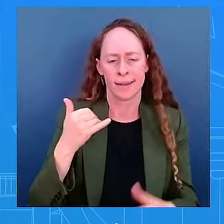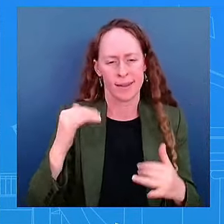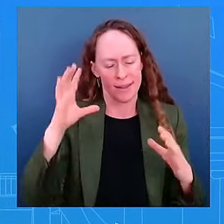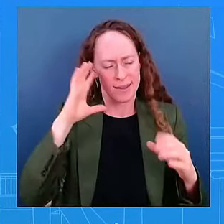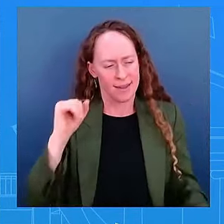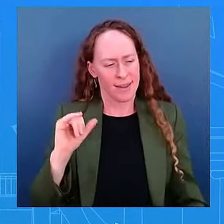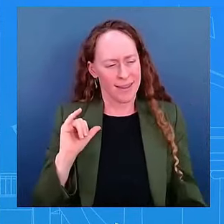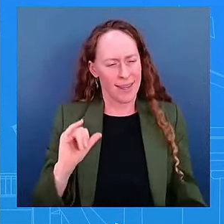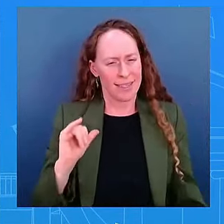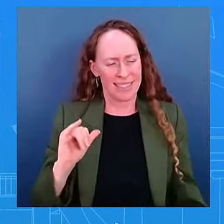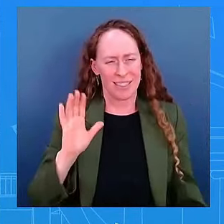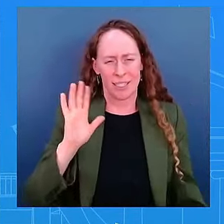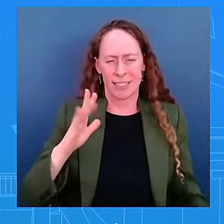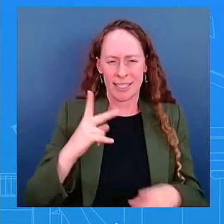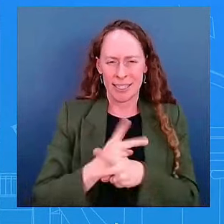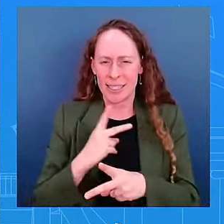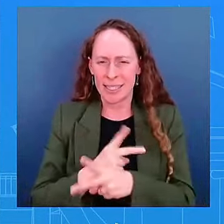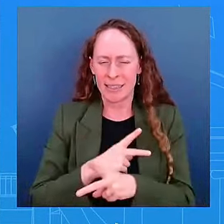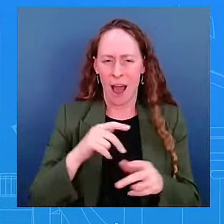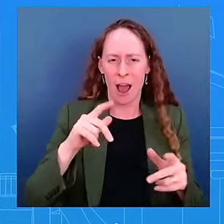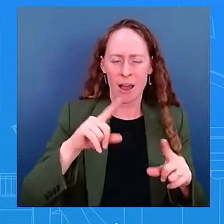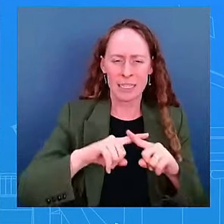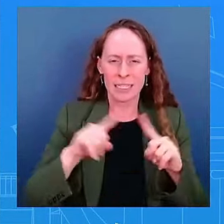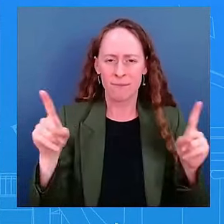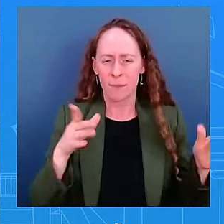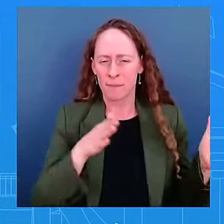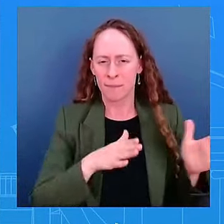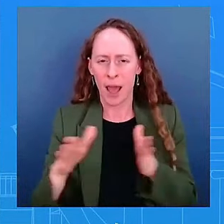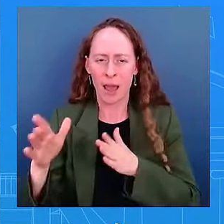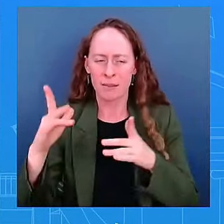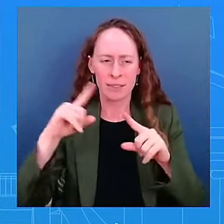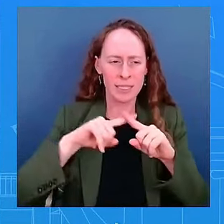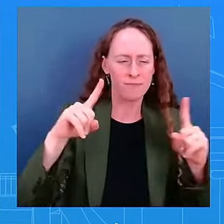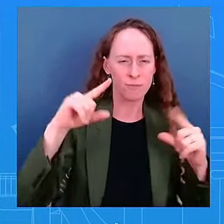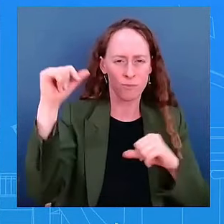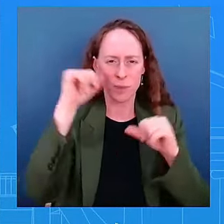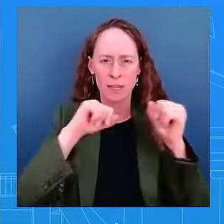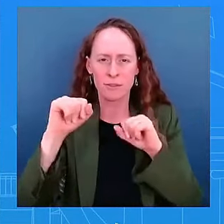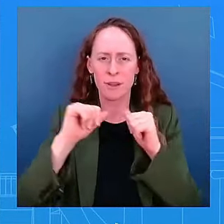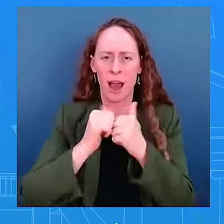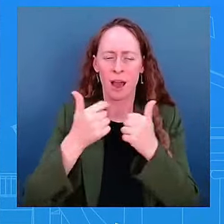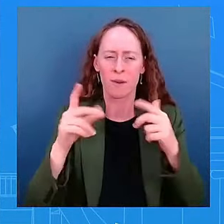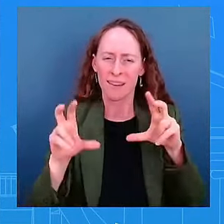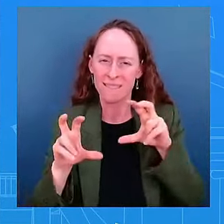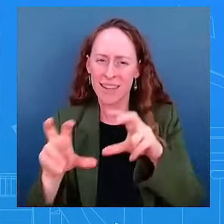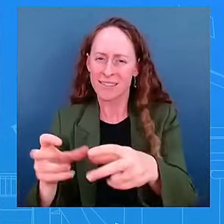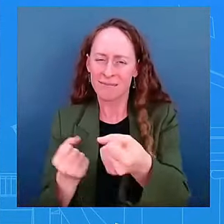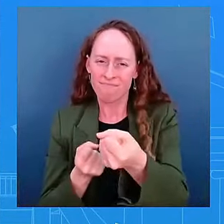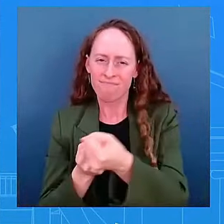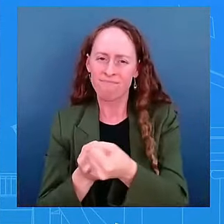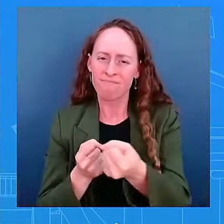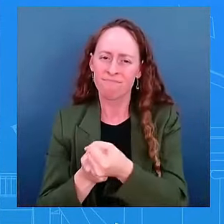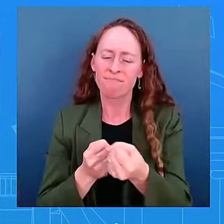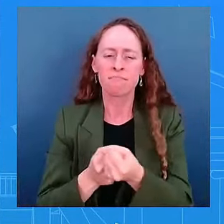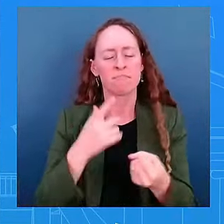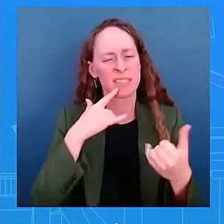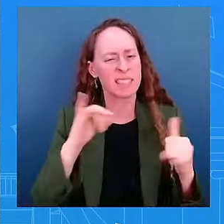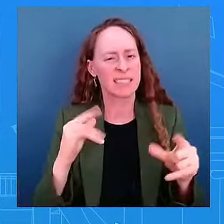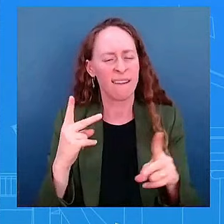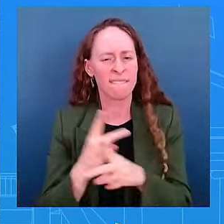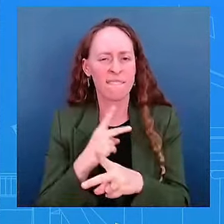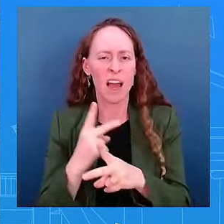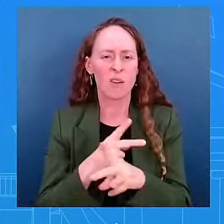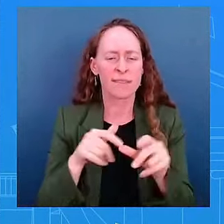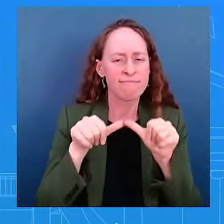get to the border. Right. And he's done that in a record way. And so we're going to continue to fight to make sure that the Border Patrol